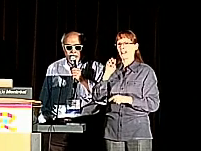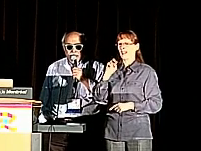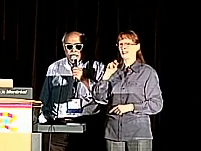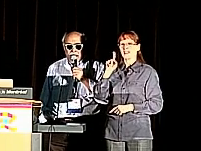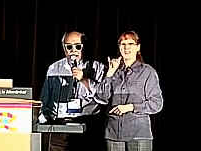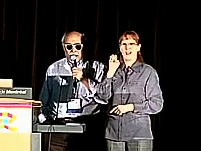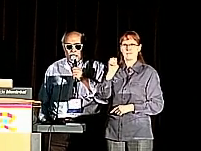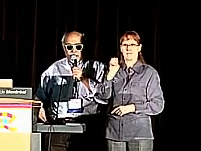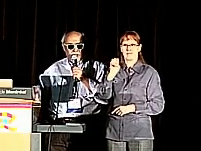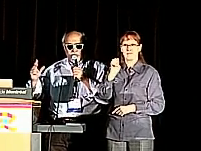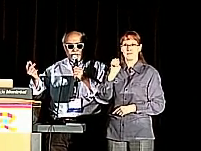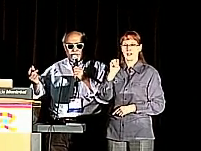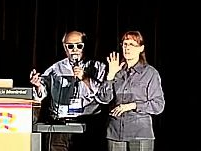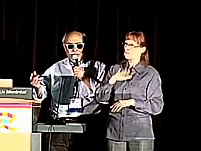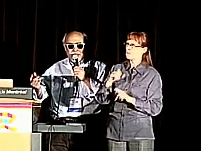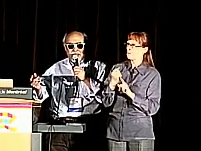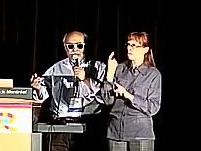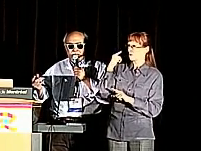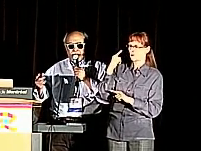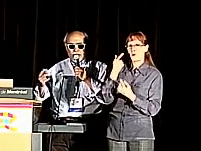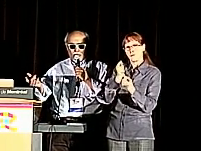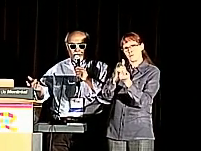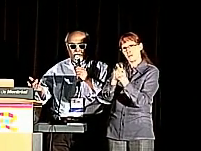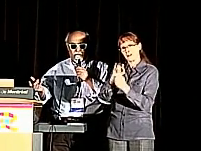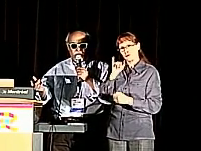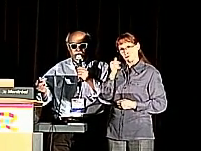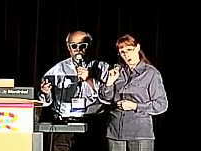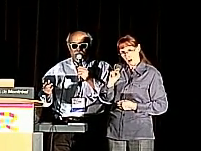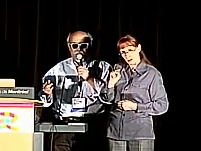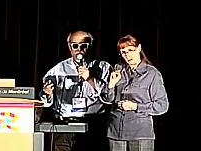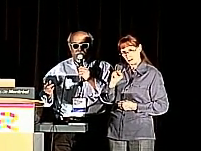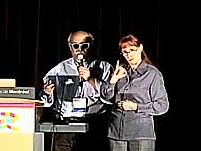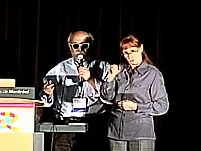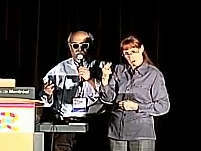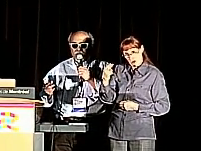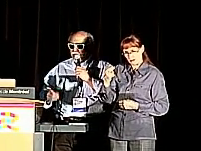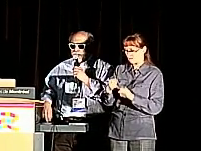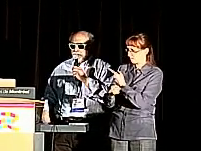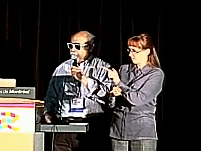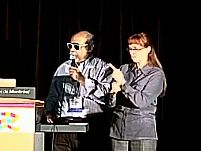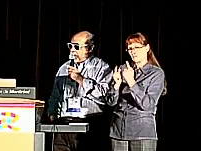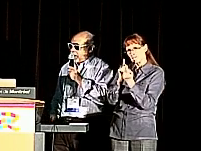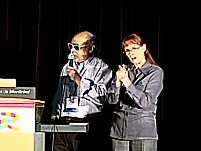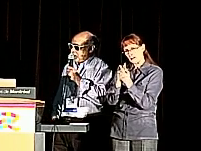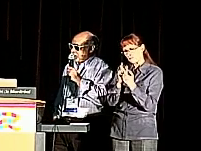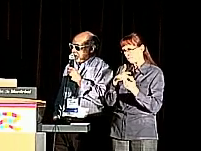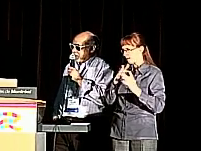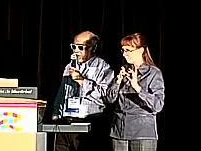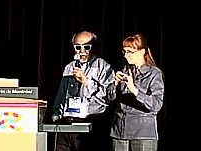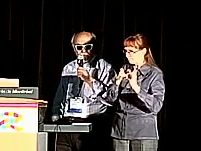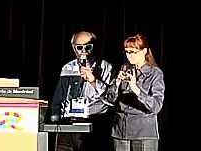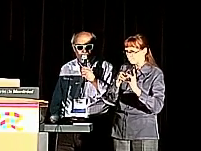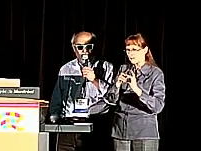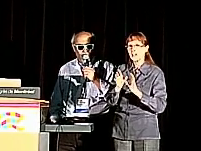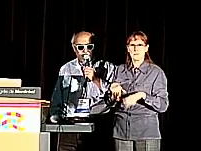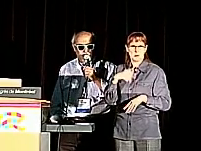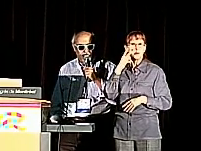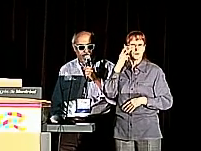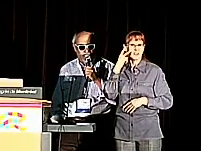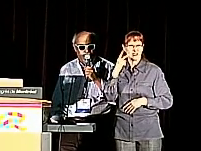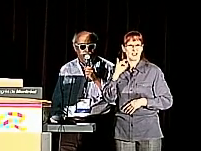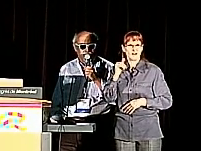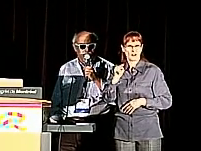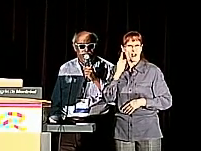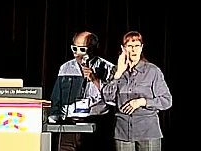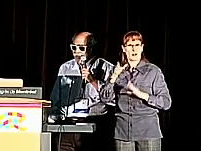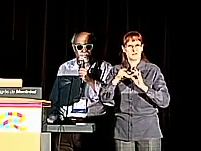and we clicked and here we are and I think that's about all I have to say. He'll fill in the rest of